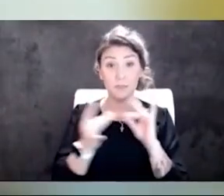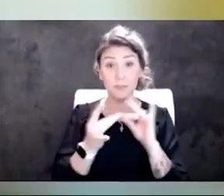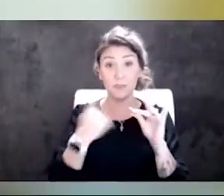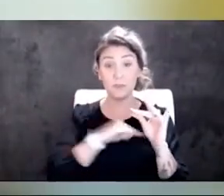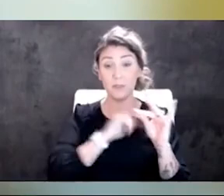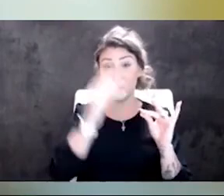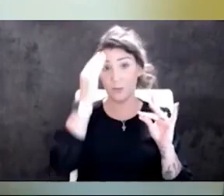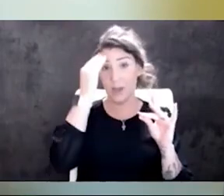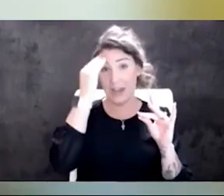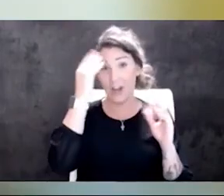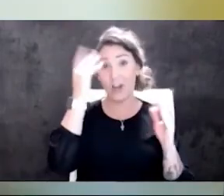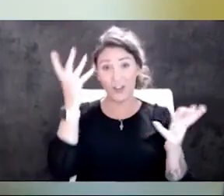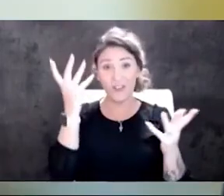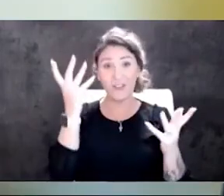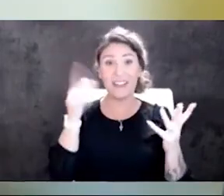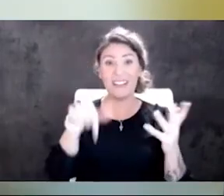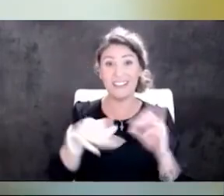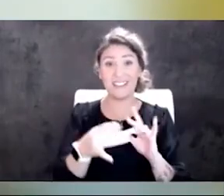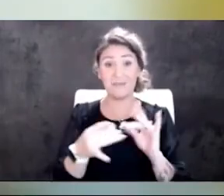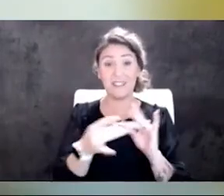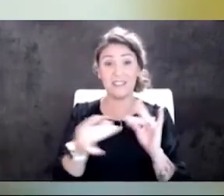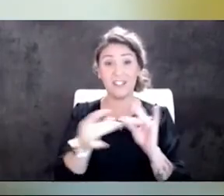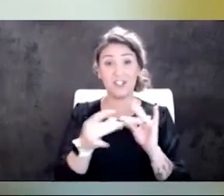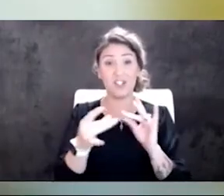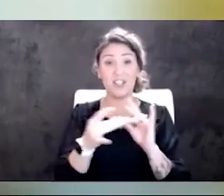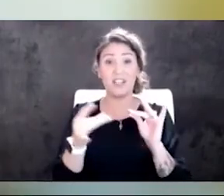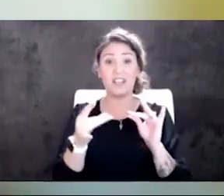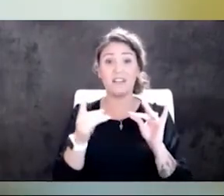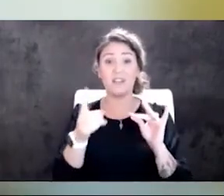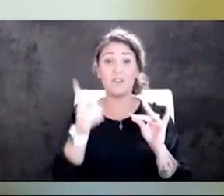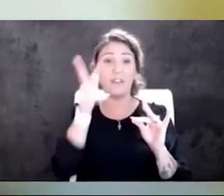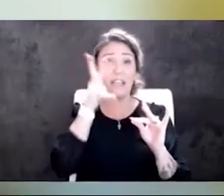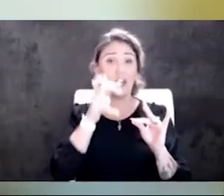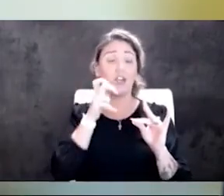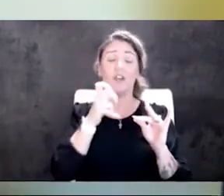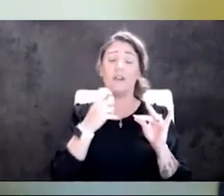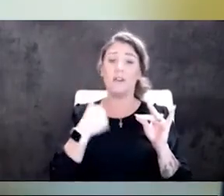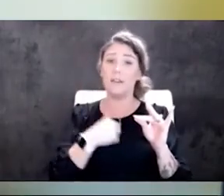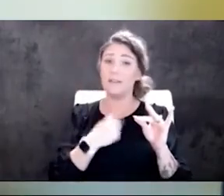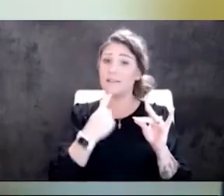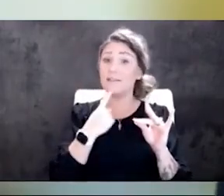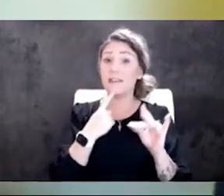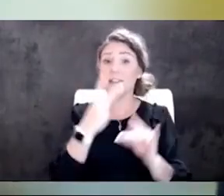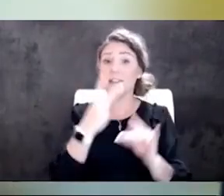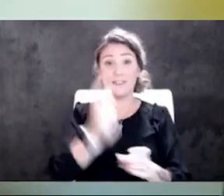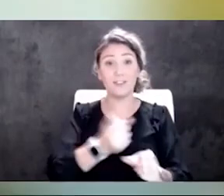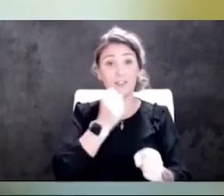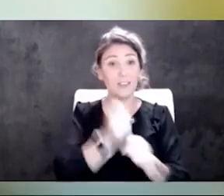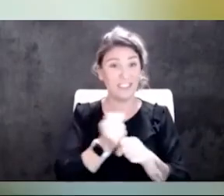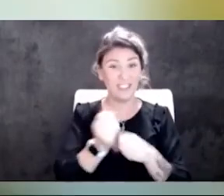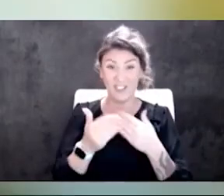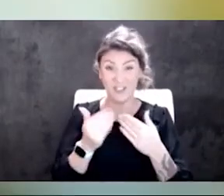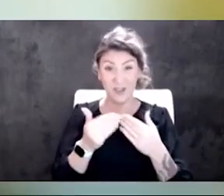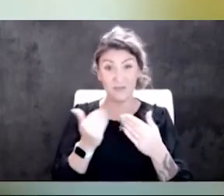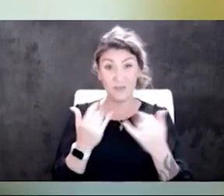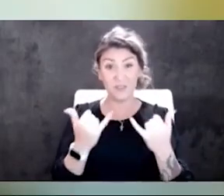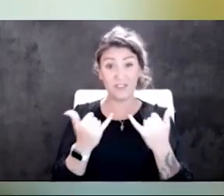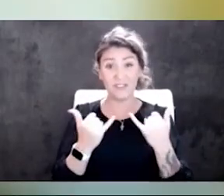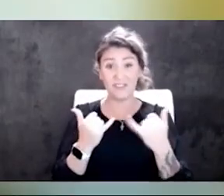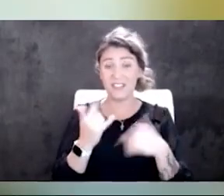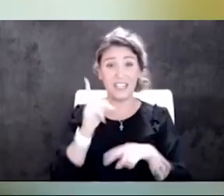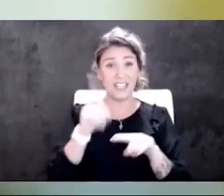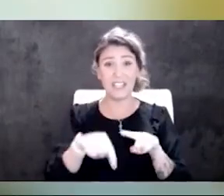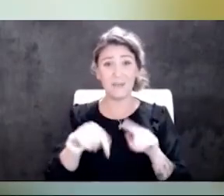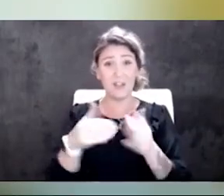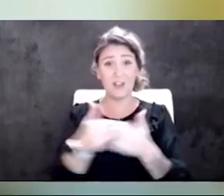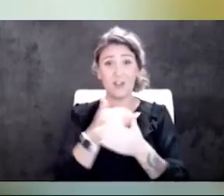that this messaging has been, you've been hearing us say this for two years now almost. This can't be our new